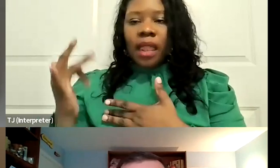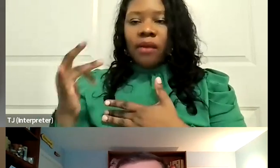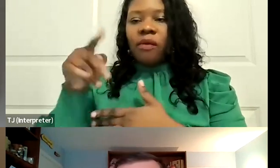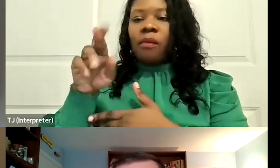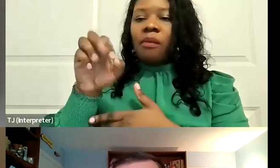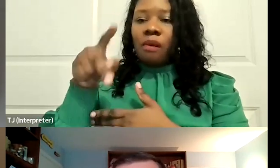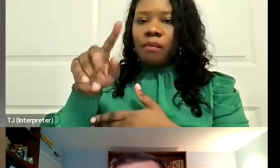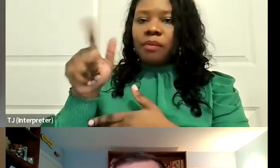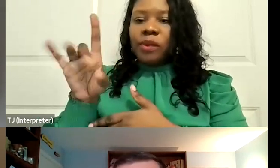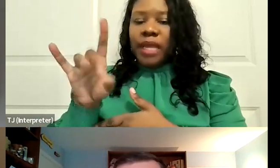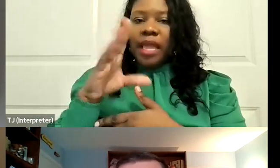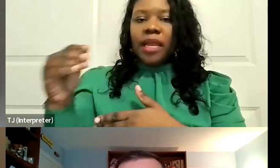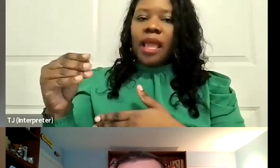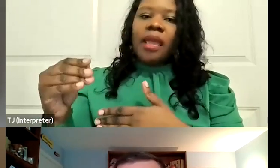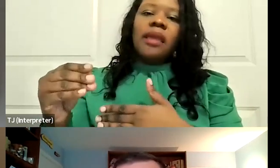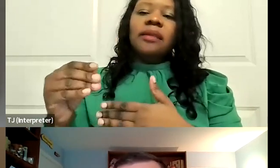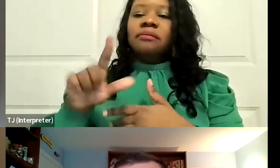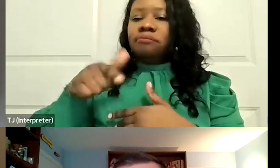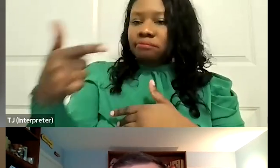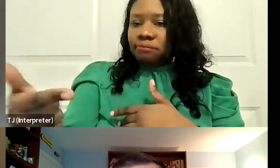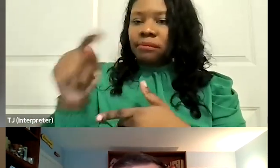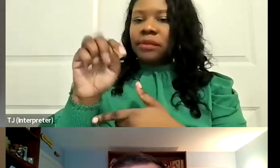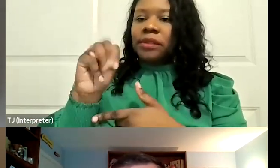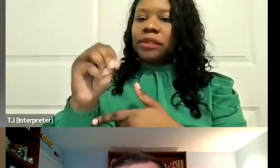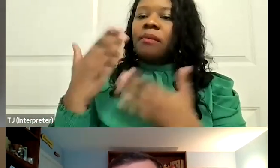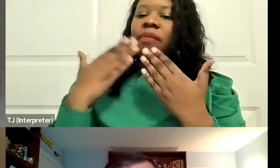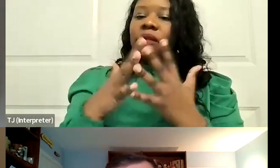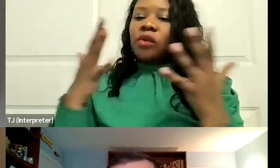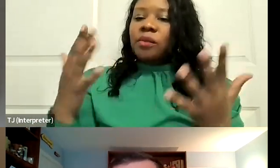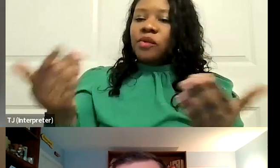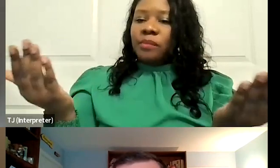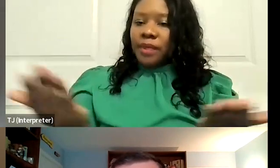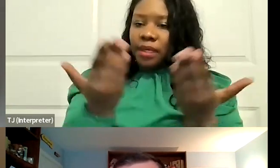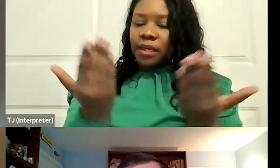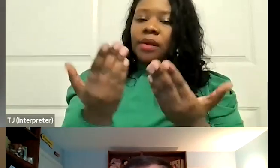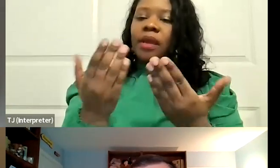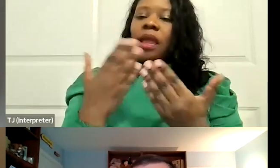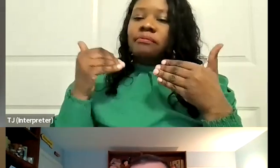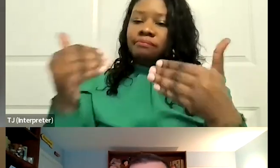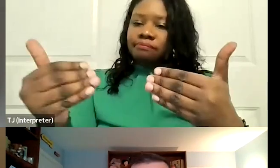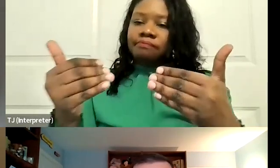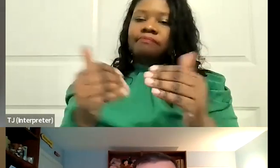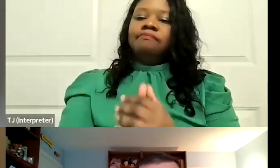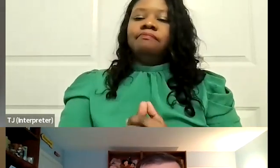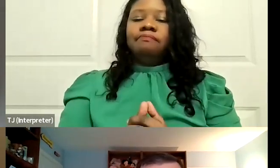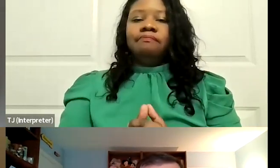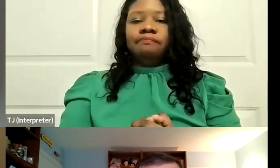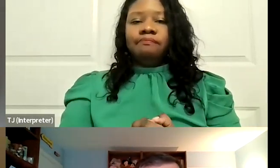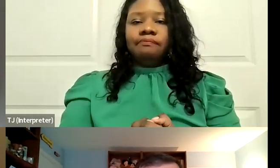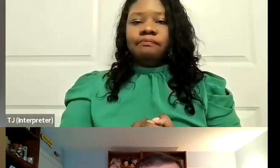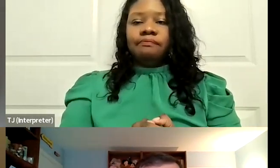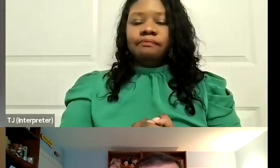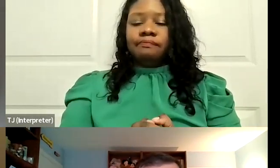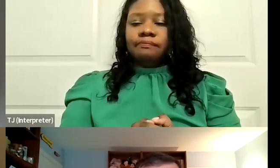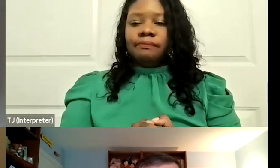I won't steal his thunder. So, Tom, thank you very much for being with us, and please take it away, sir. Well, thank you, Jay, and thank you